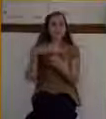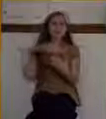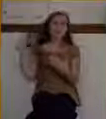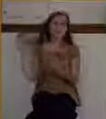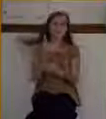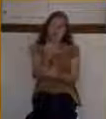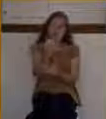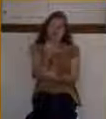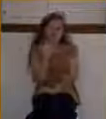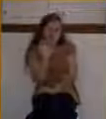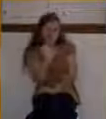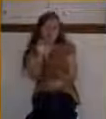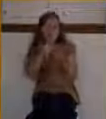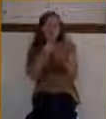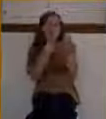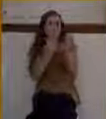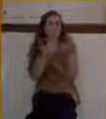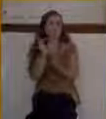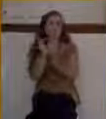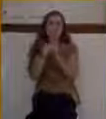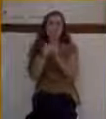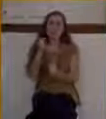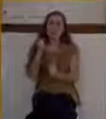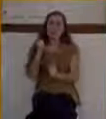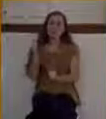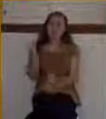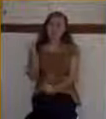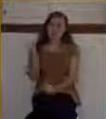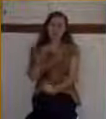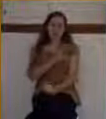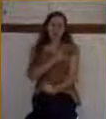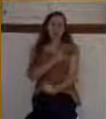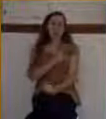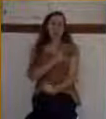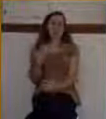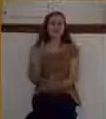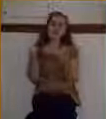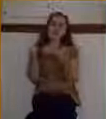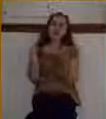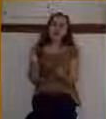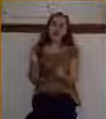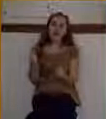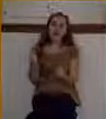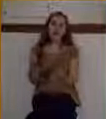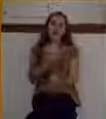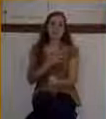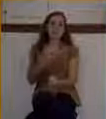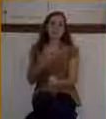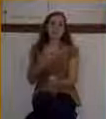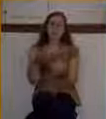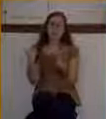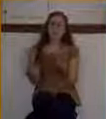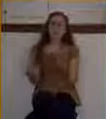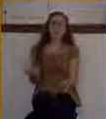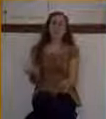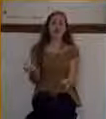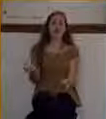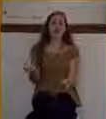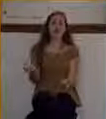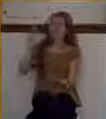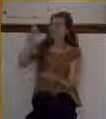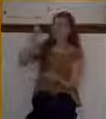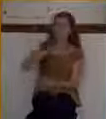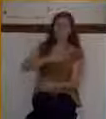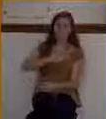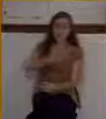from Jesus, the touch of Jesus is the most loving, powerful touch ever. And he's willing to touch you today if you need it, wherever you need